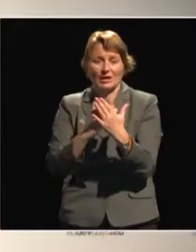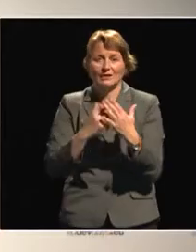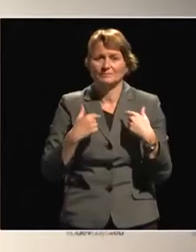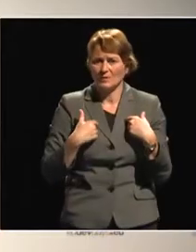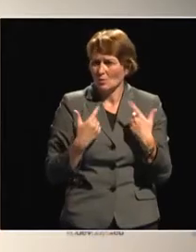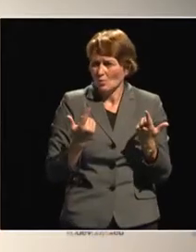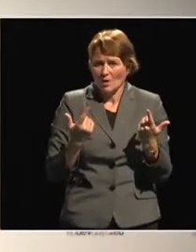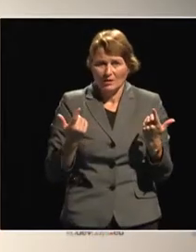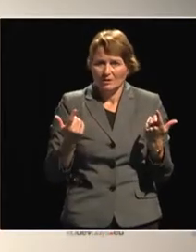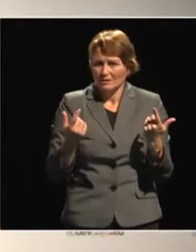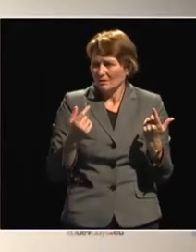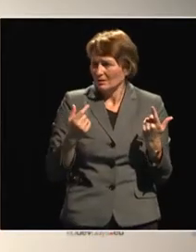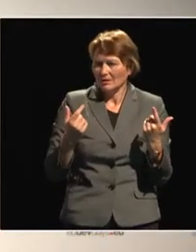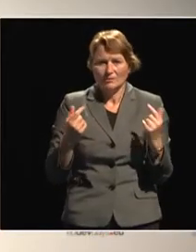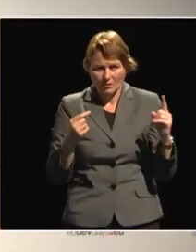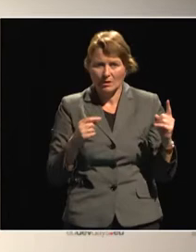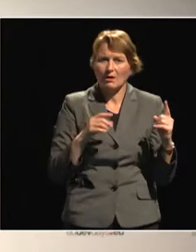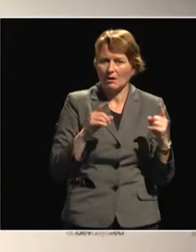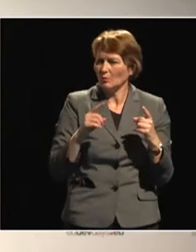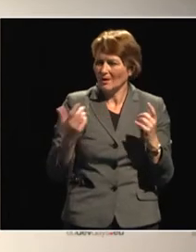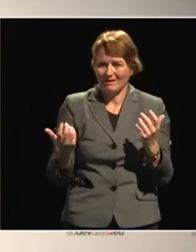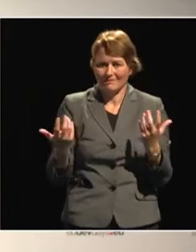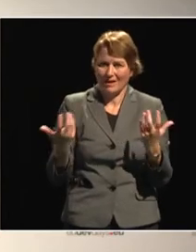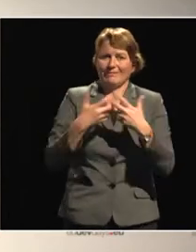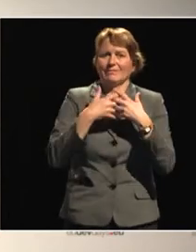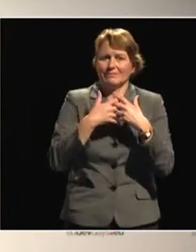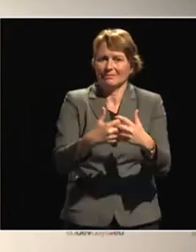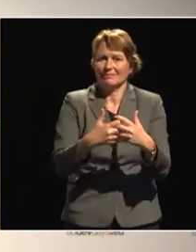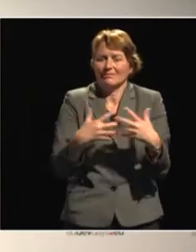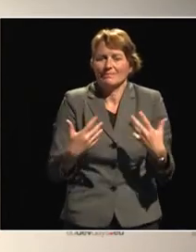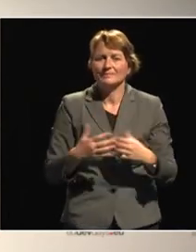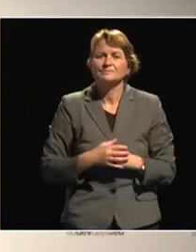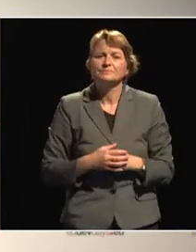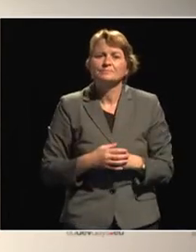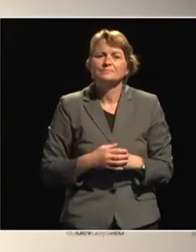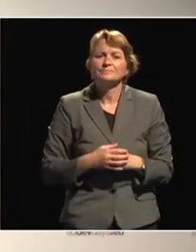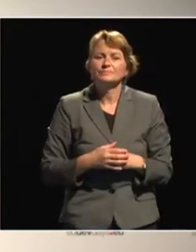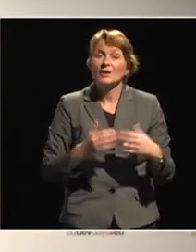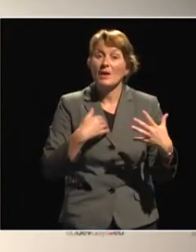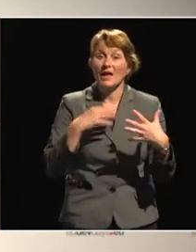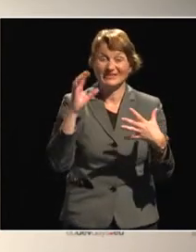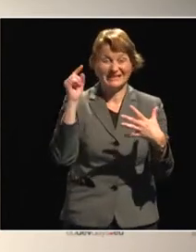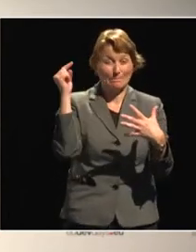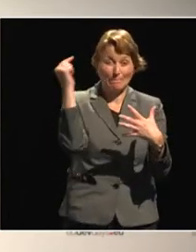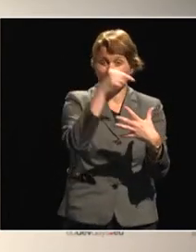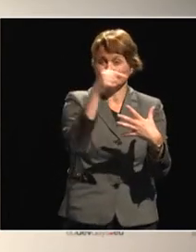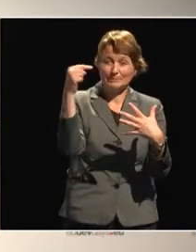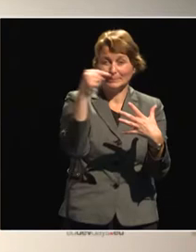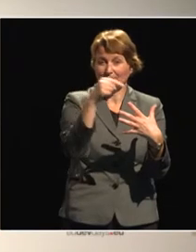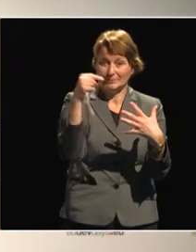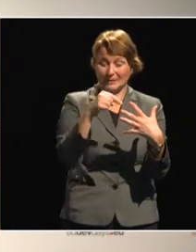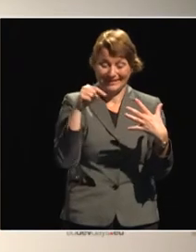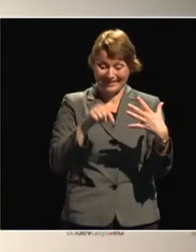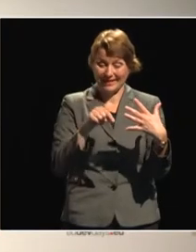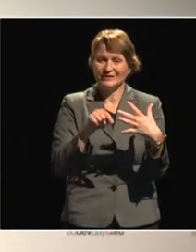of the Sustainable Development Agenda. But since the specificity of this part of the globe,